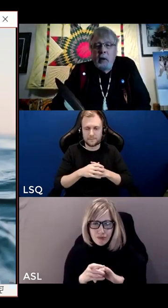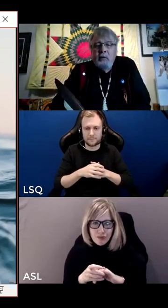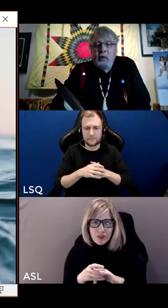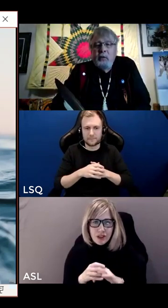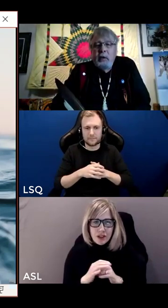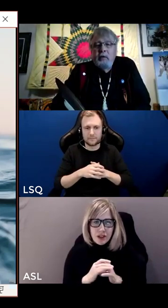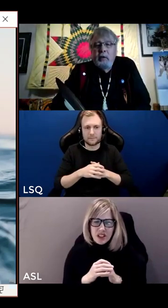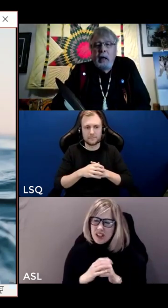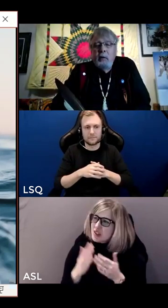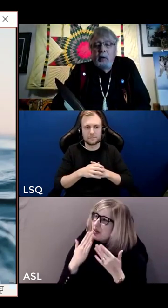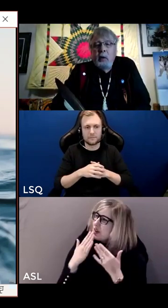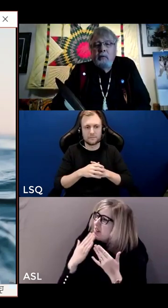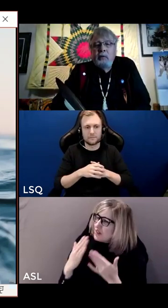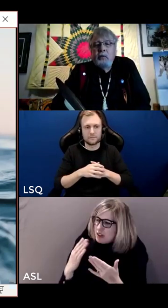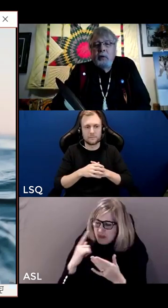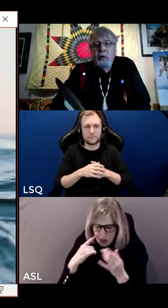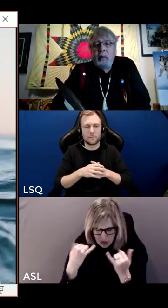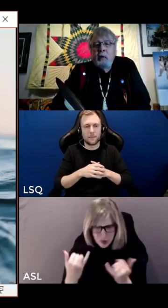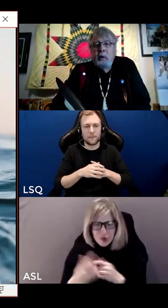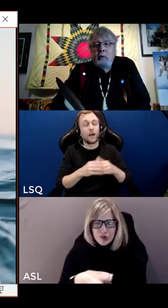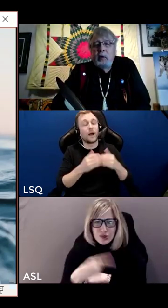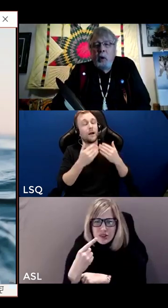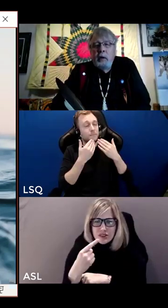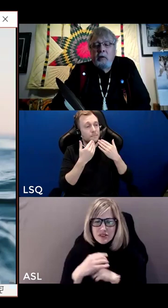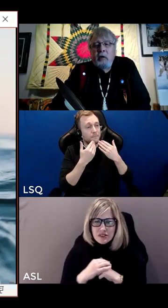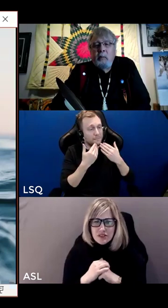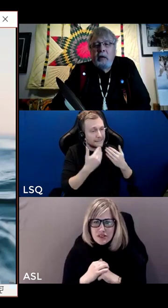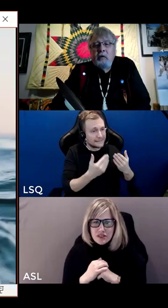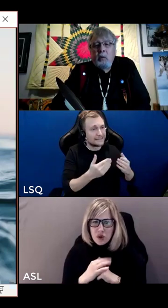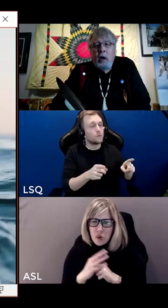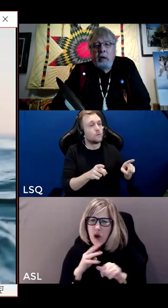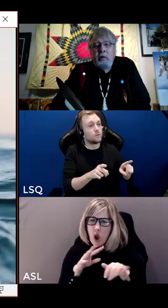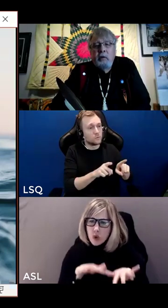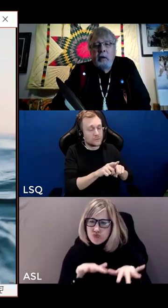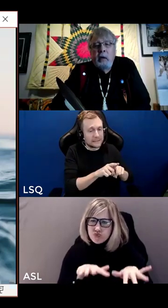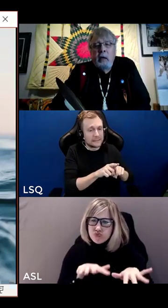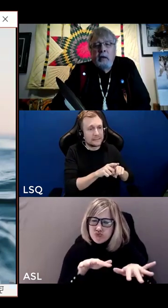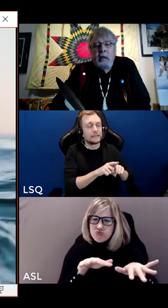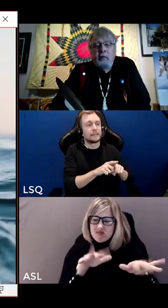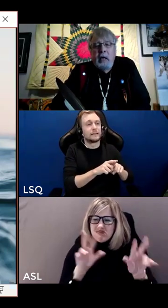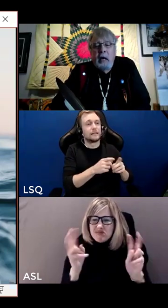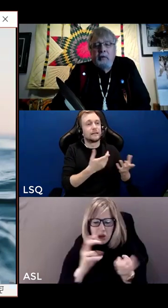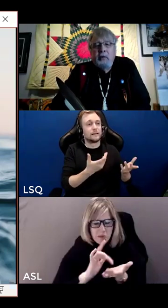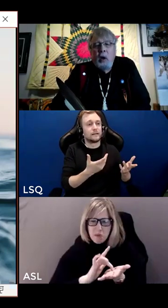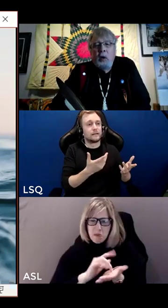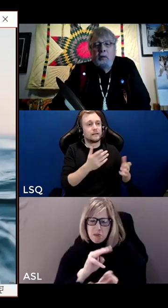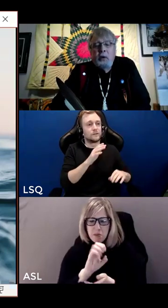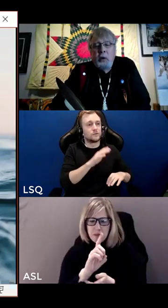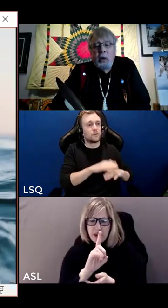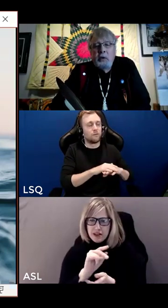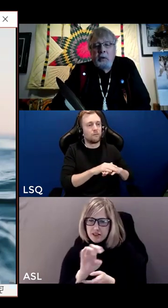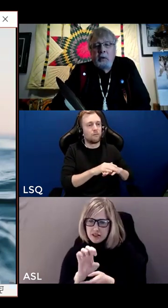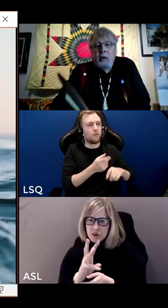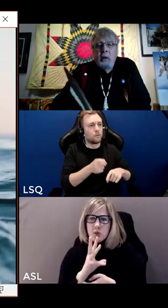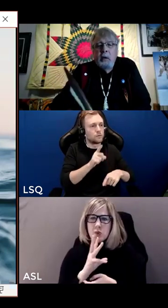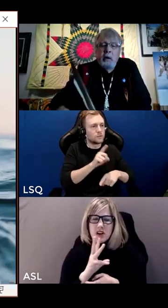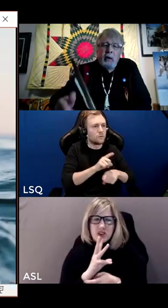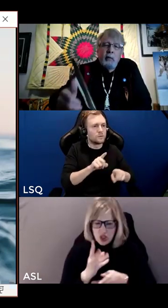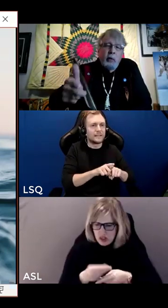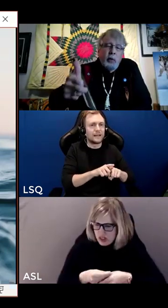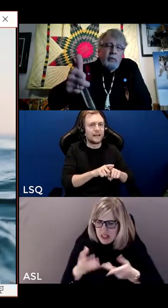we're grateful for this day. We're grateful for the the waters, the medicine waters that give life to all of your creation.